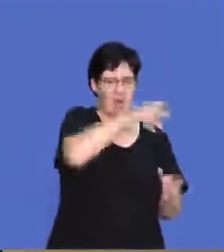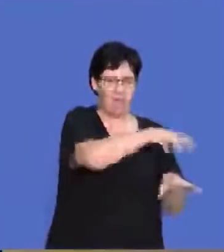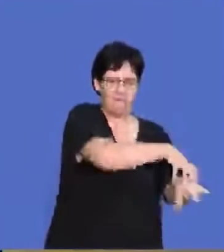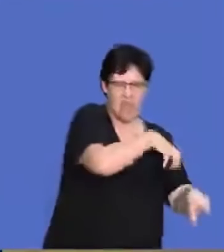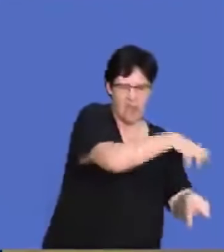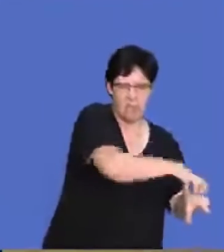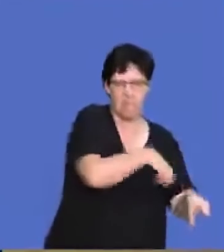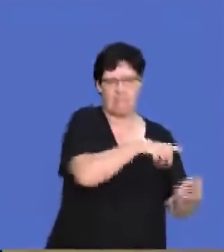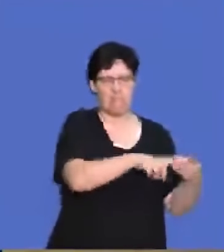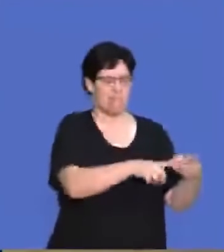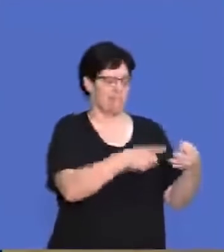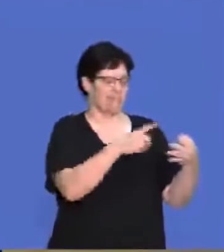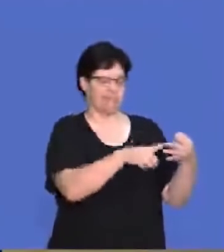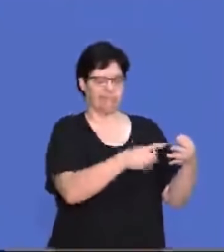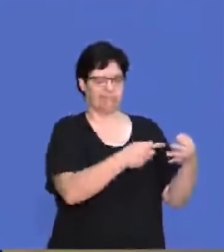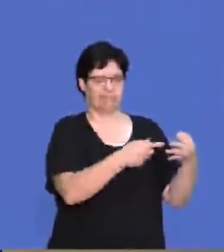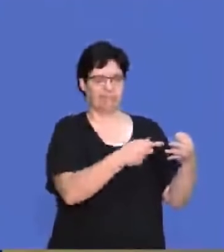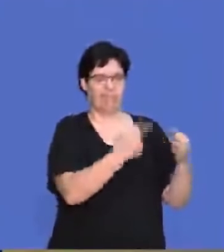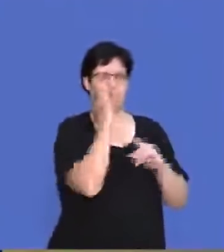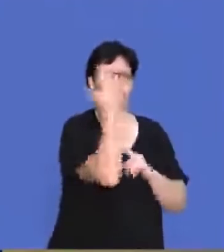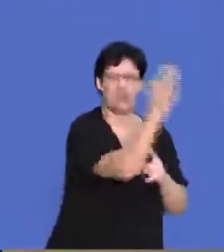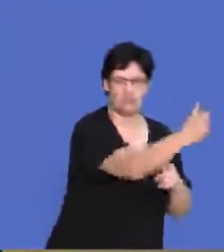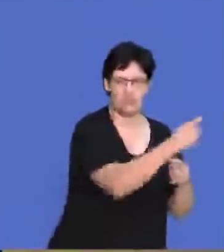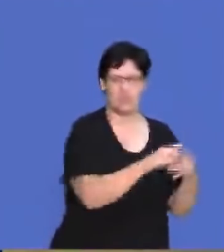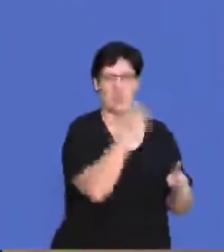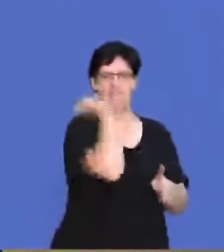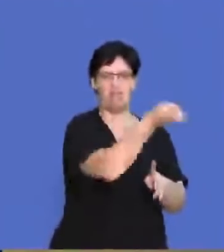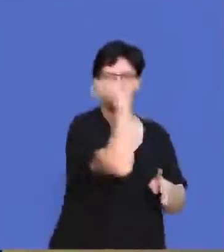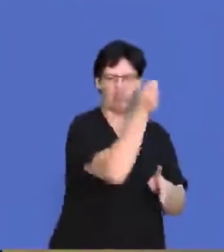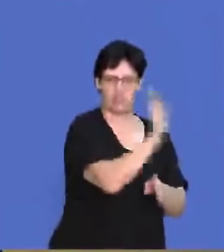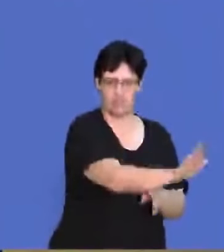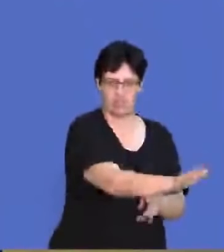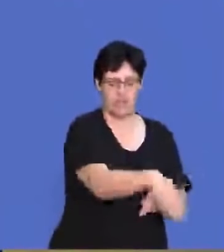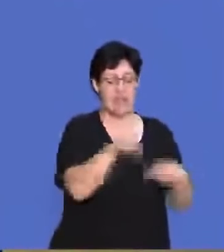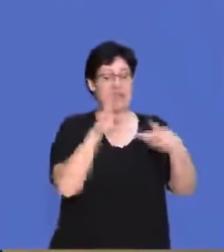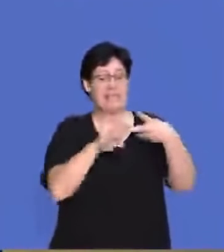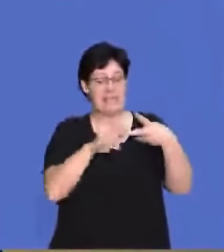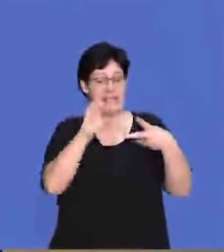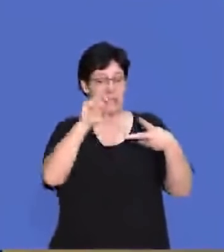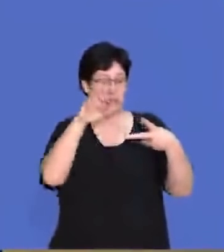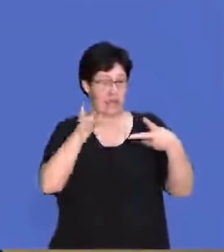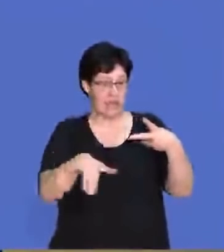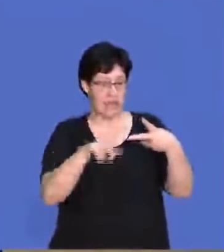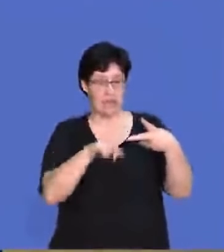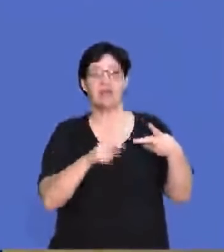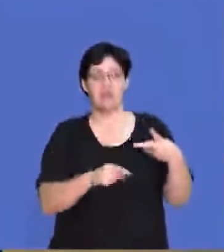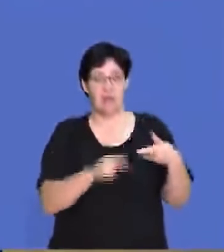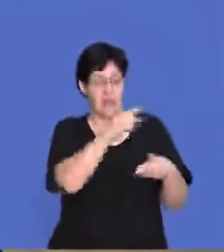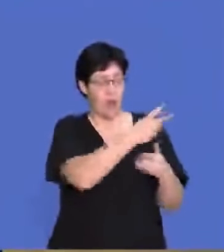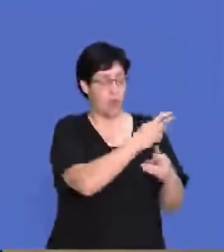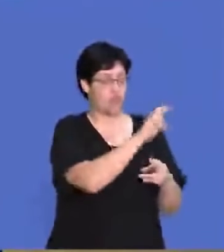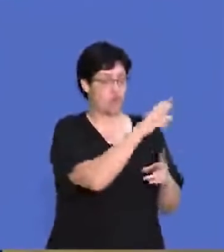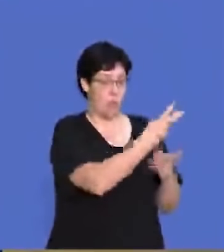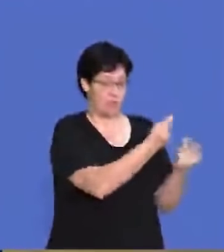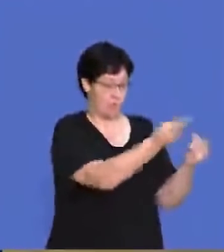Think of farming, think of mining, think of forestry, think of fishing. The secondary sector has to do with taking those